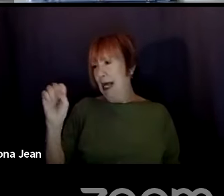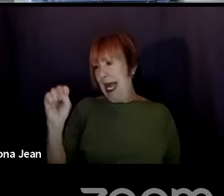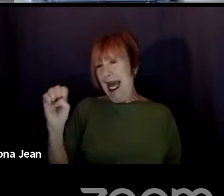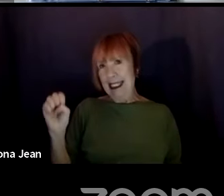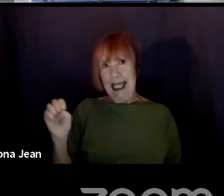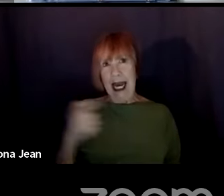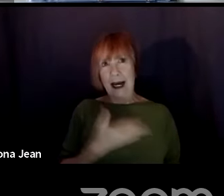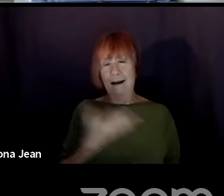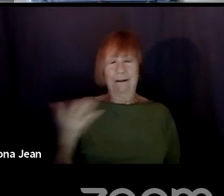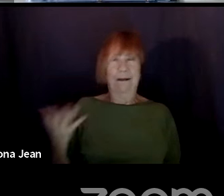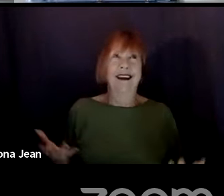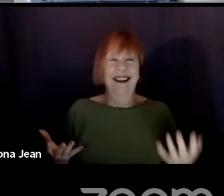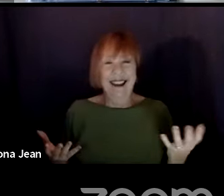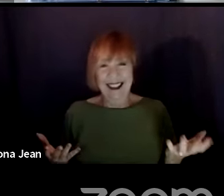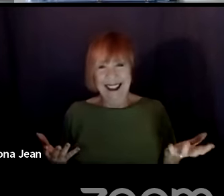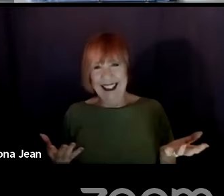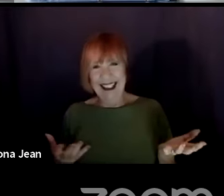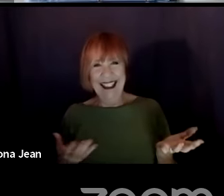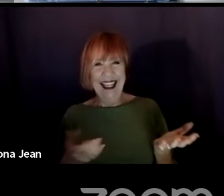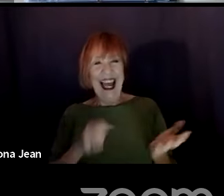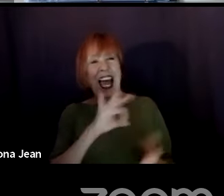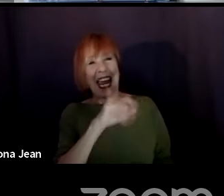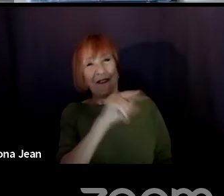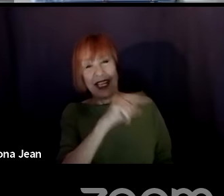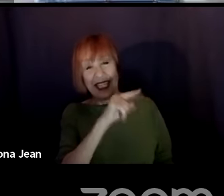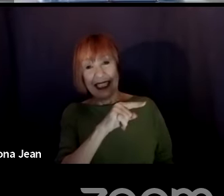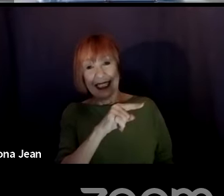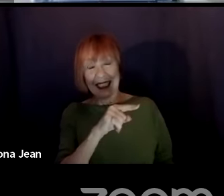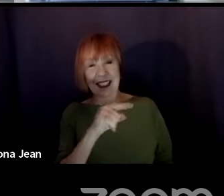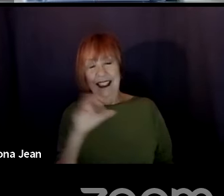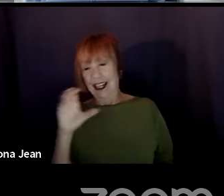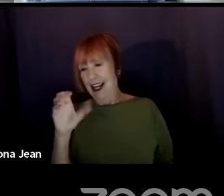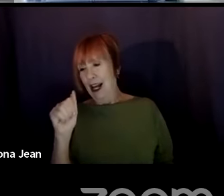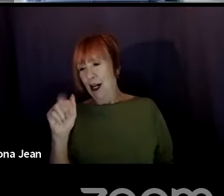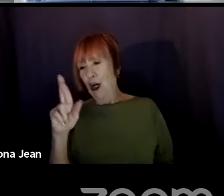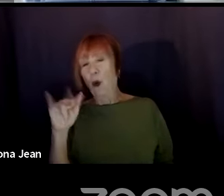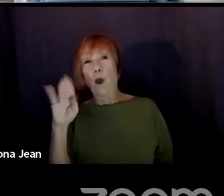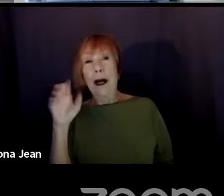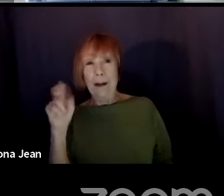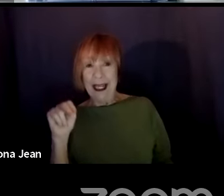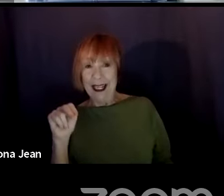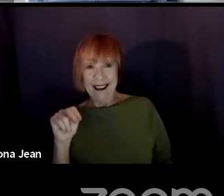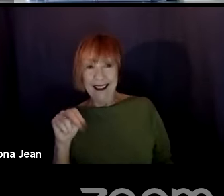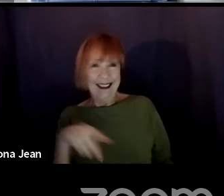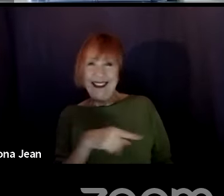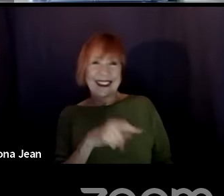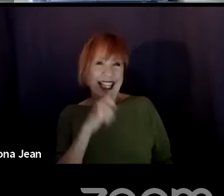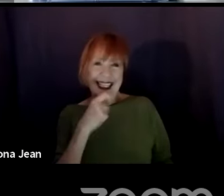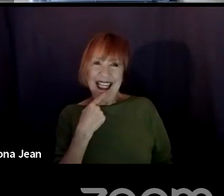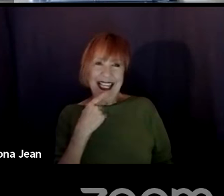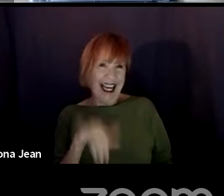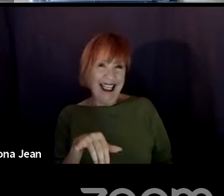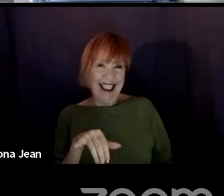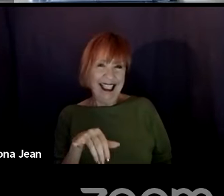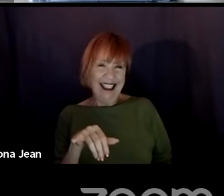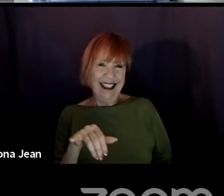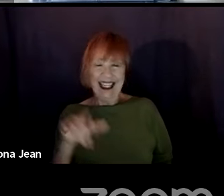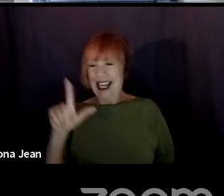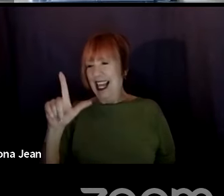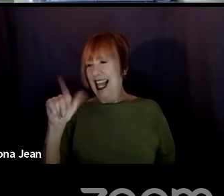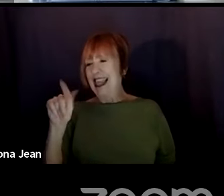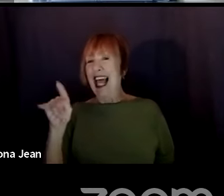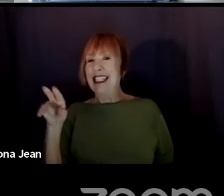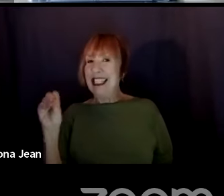he's, um, if he's, if he's Caribbean, he ain't going to say that. So, you know, Latinos